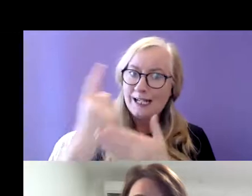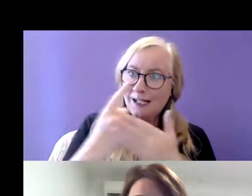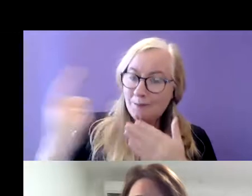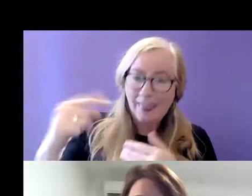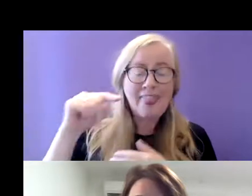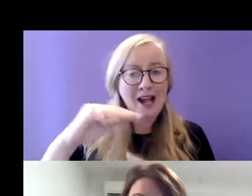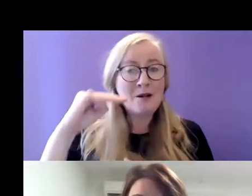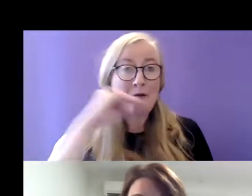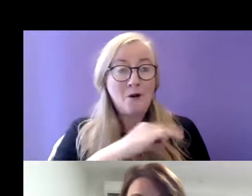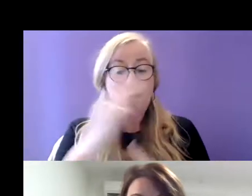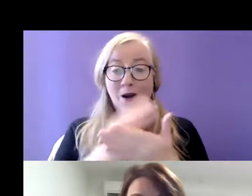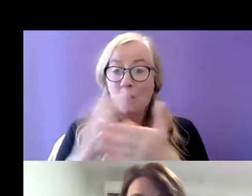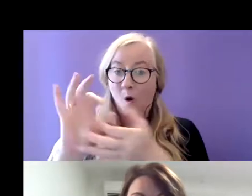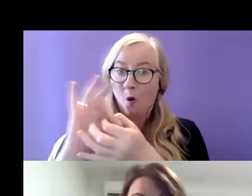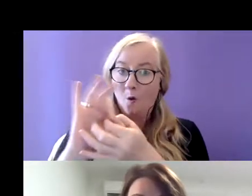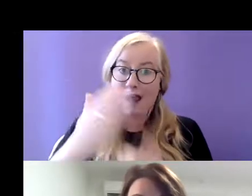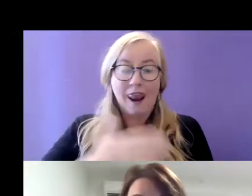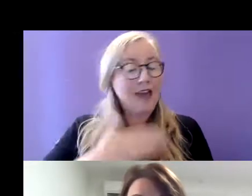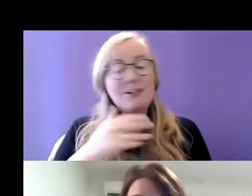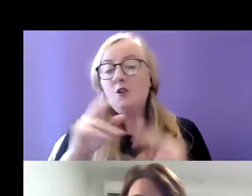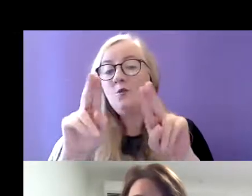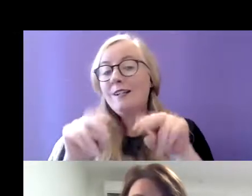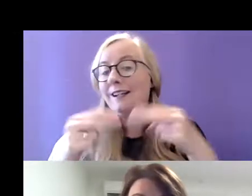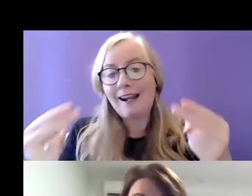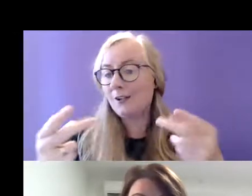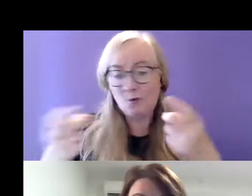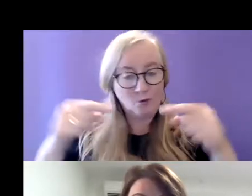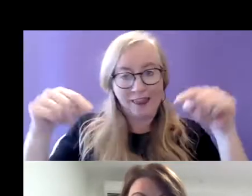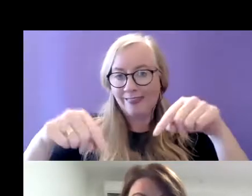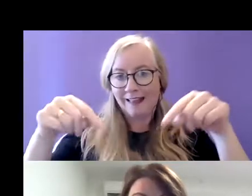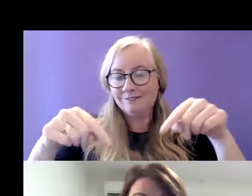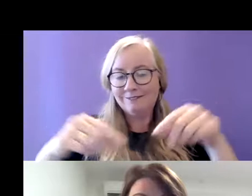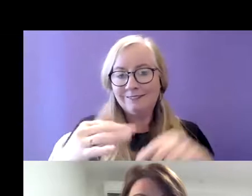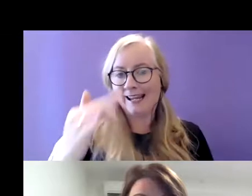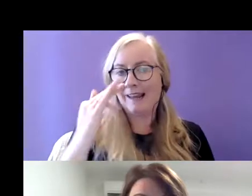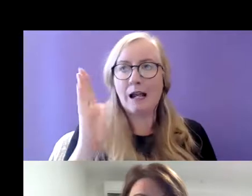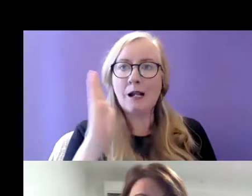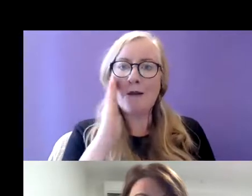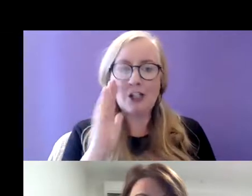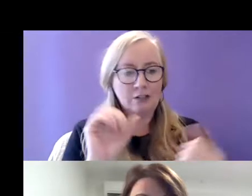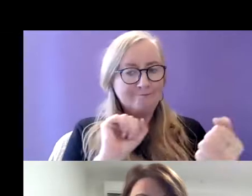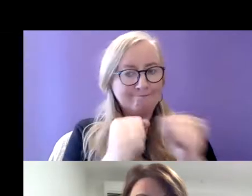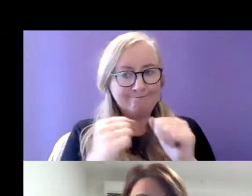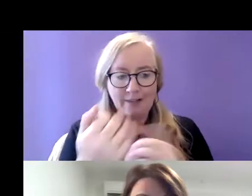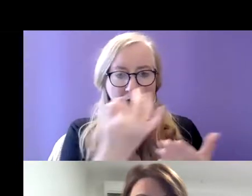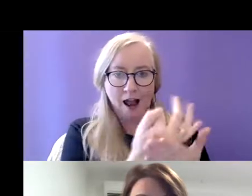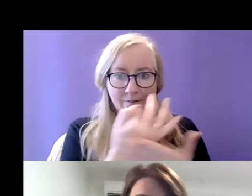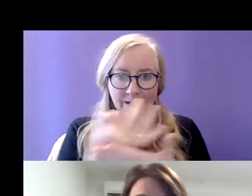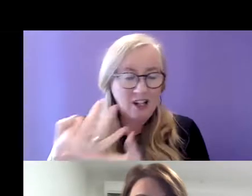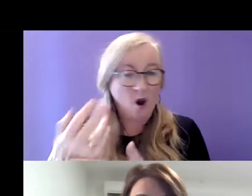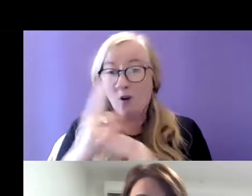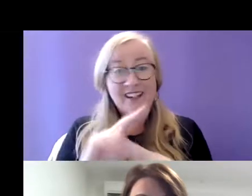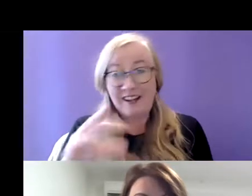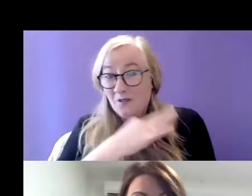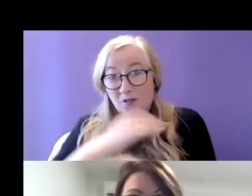part of home life and this is not possible in if accommodation changes frequently or if it's inadequate accommodation.